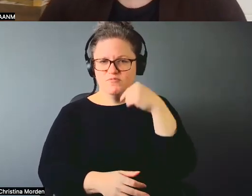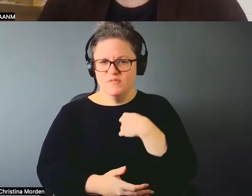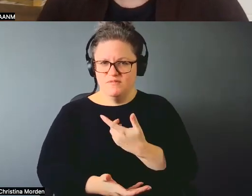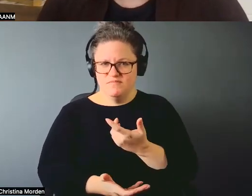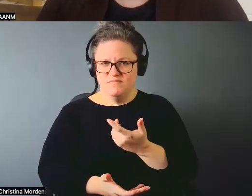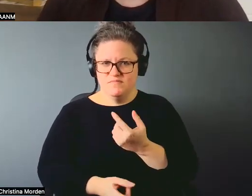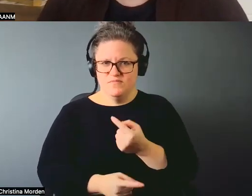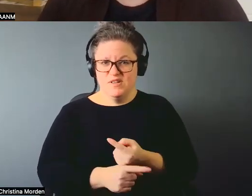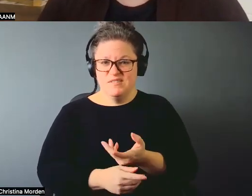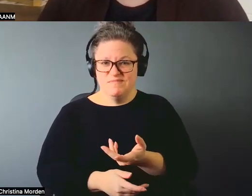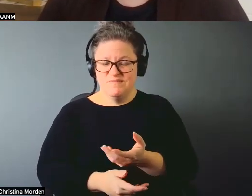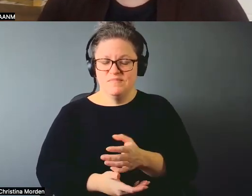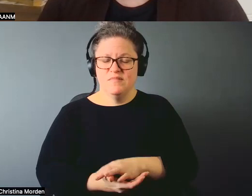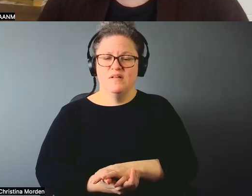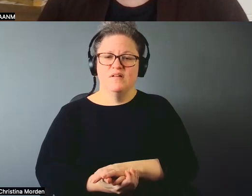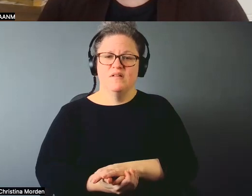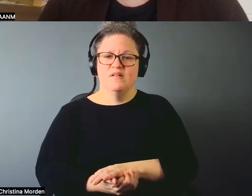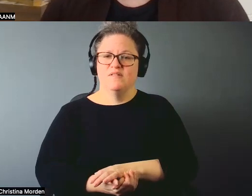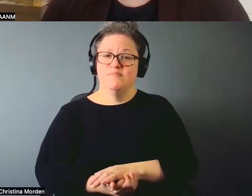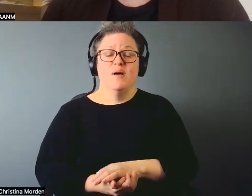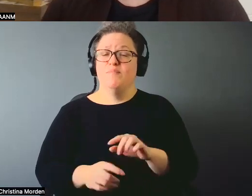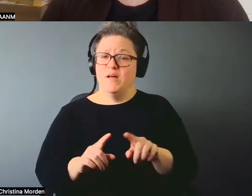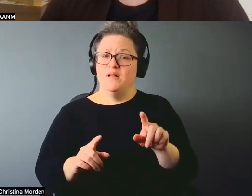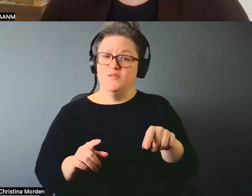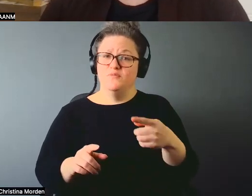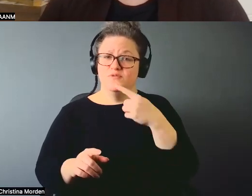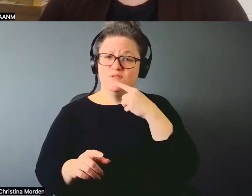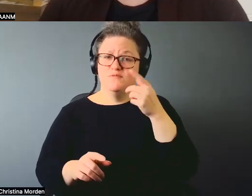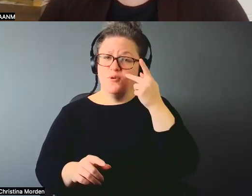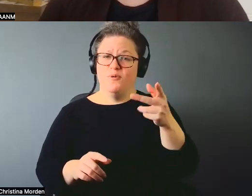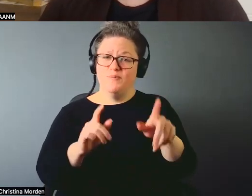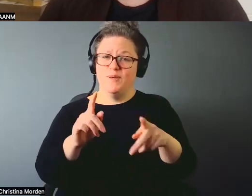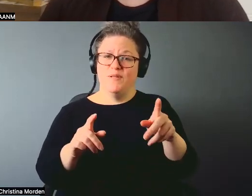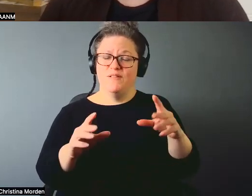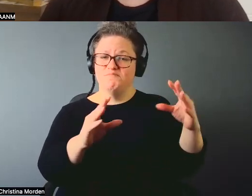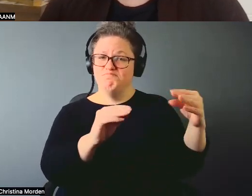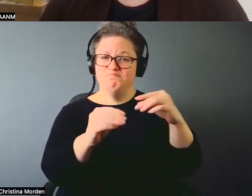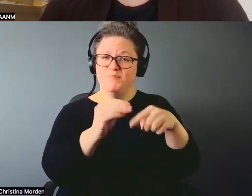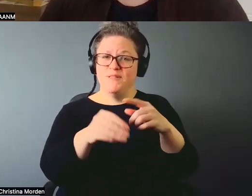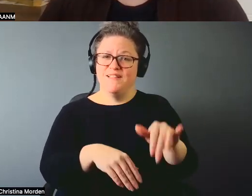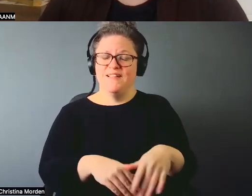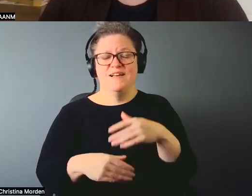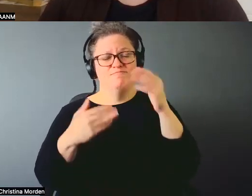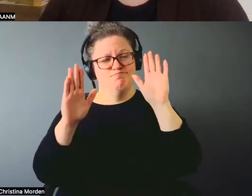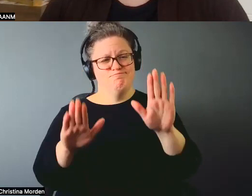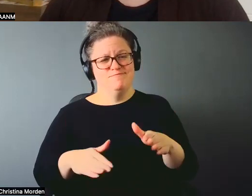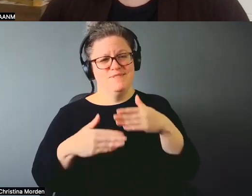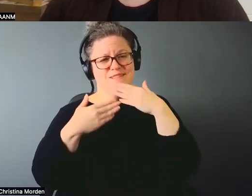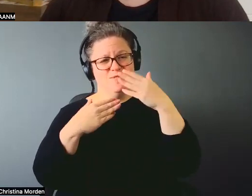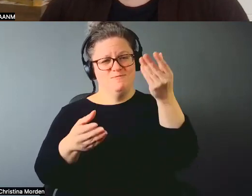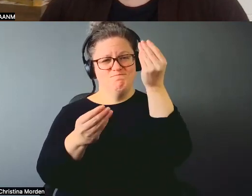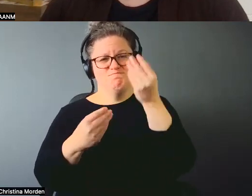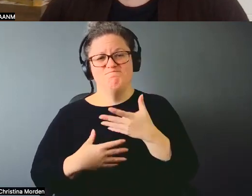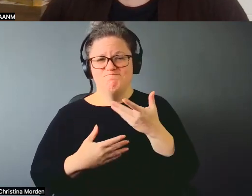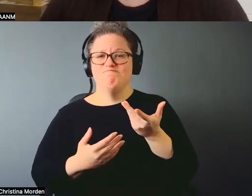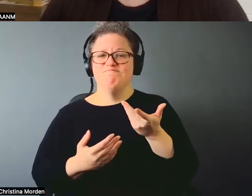Yeah. Oh, that's wonderful. Thank you for that. You know, letting me know that I'm always so interested